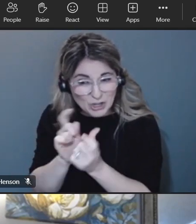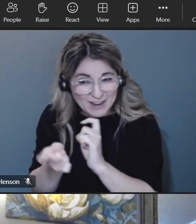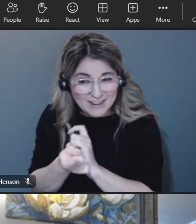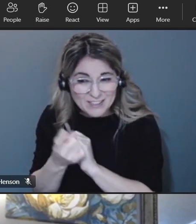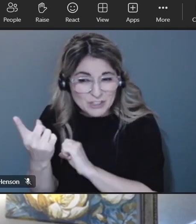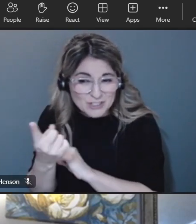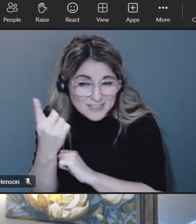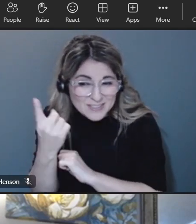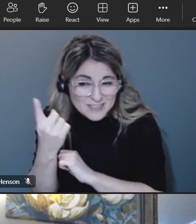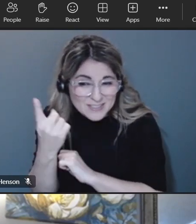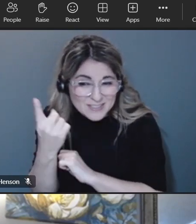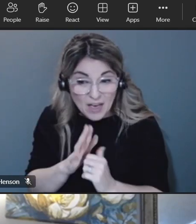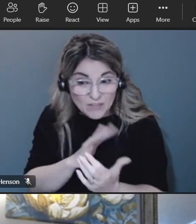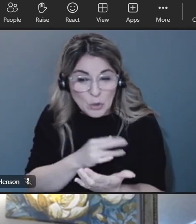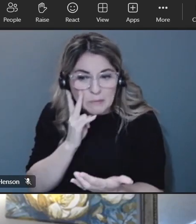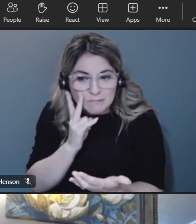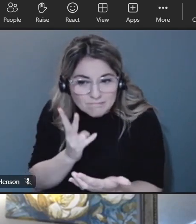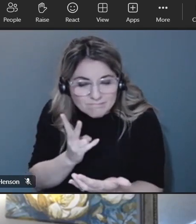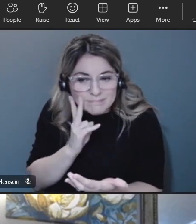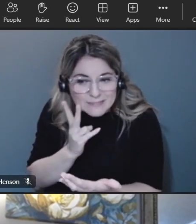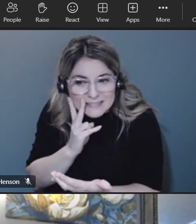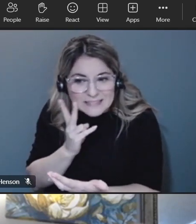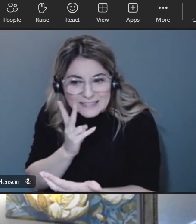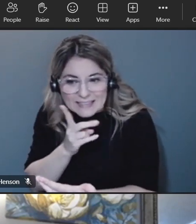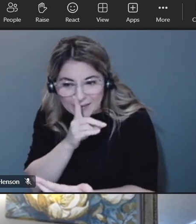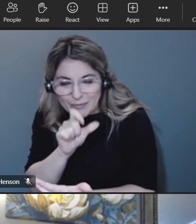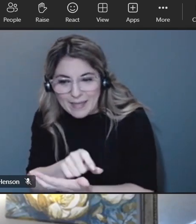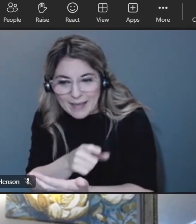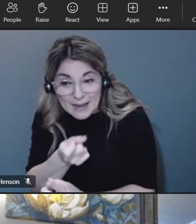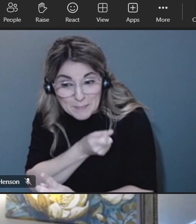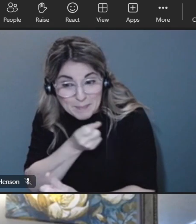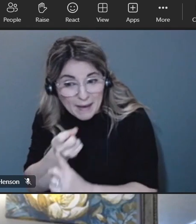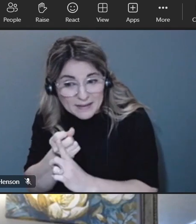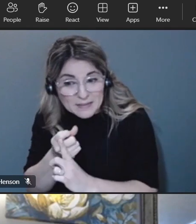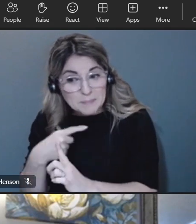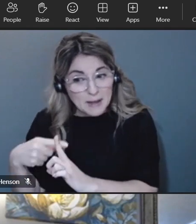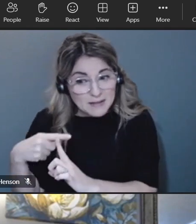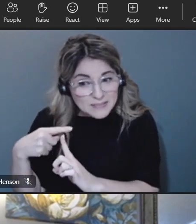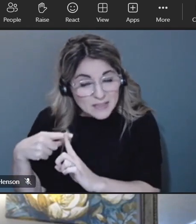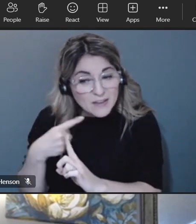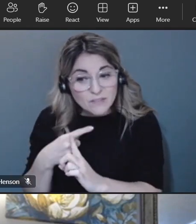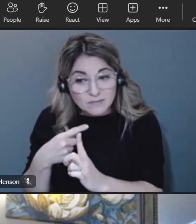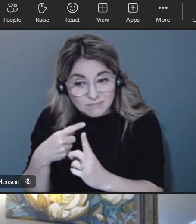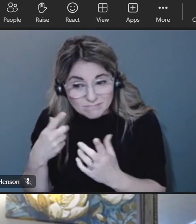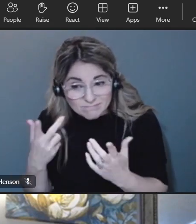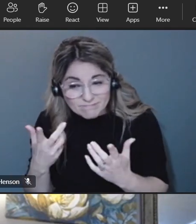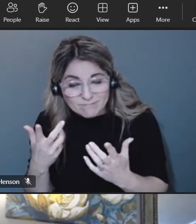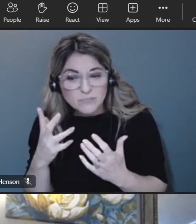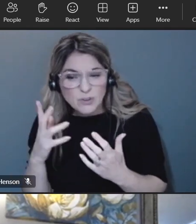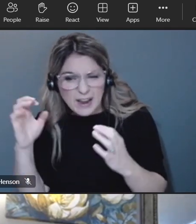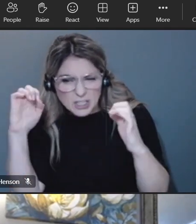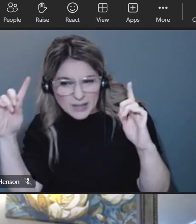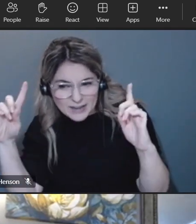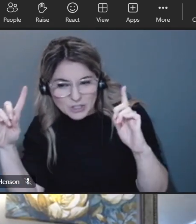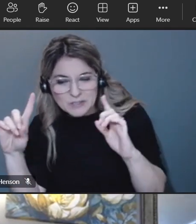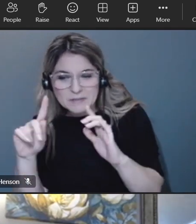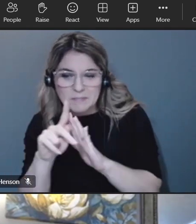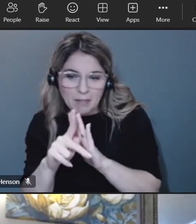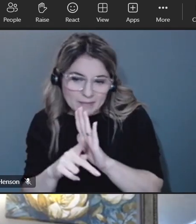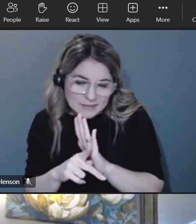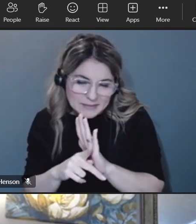so have we seen the actual impact in um sort of education policy